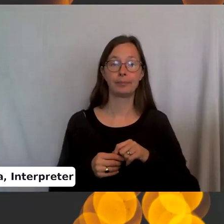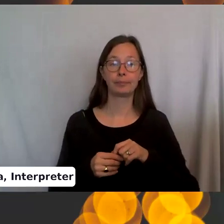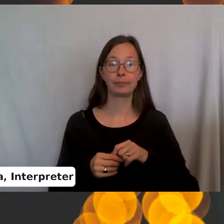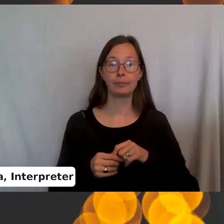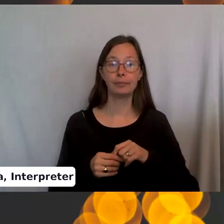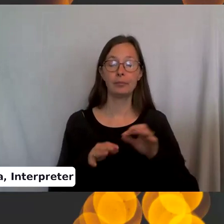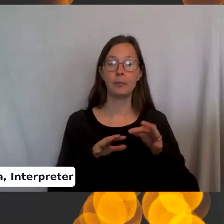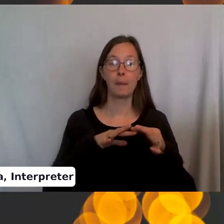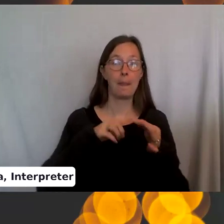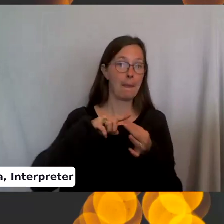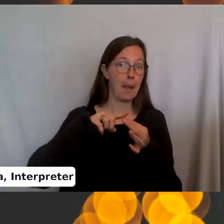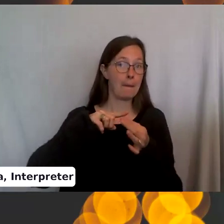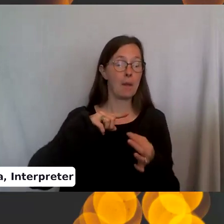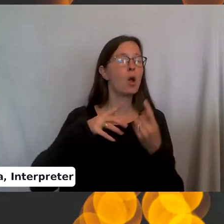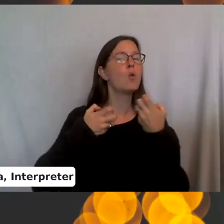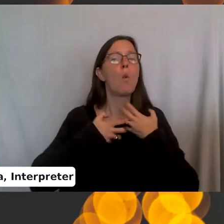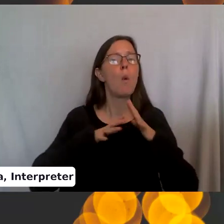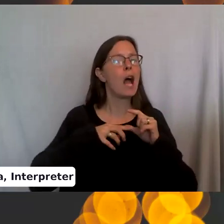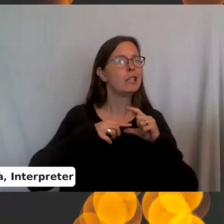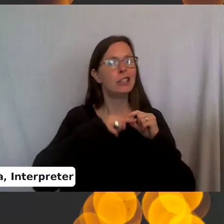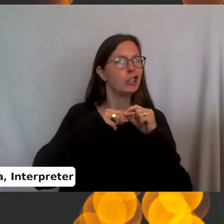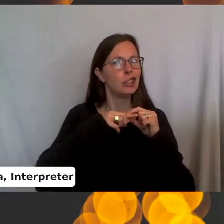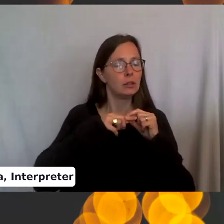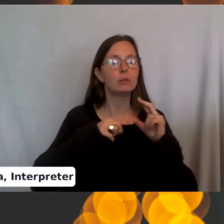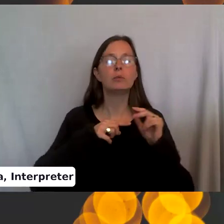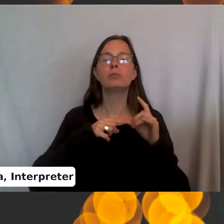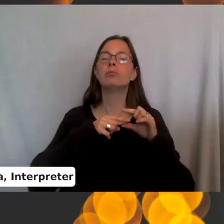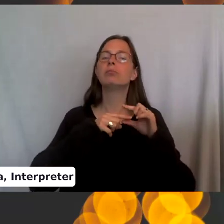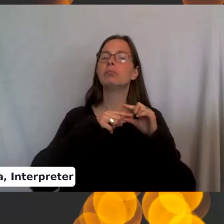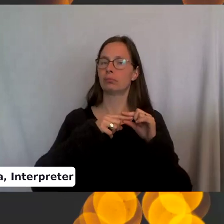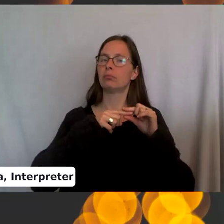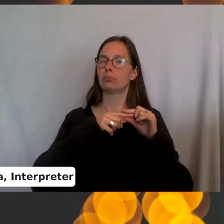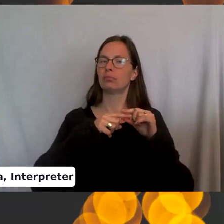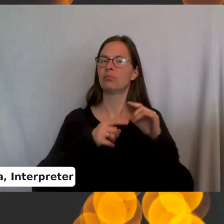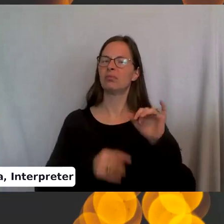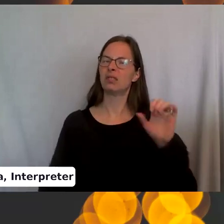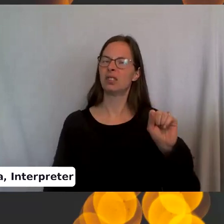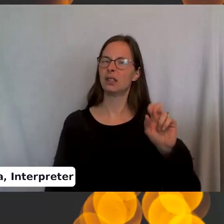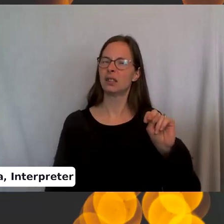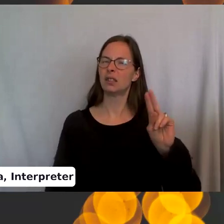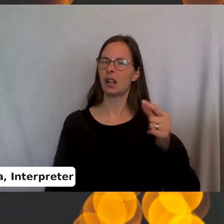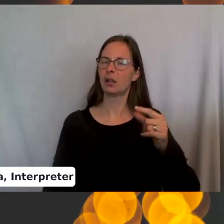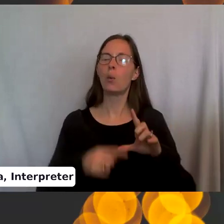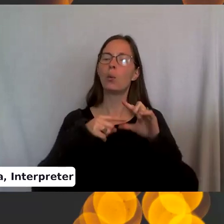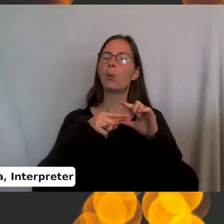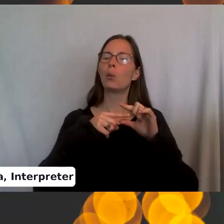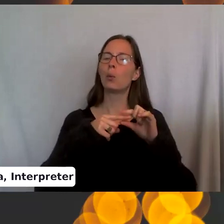and pull it not tight, but just snug. So you can, you can see a little daylight through there. Okay.